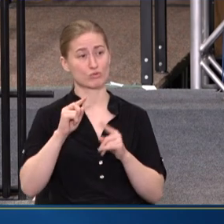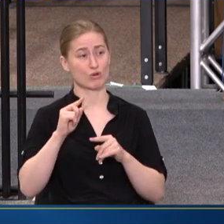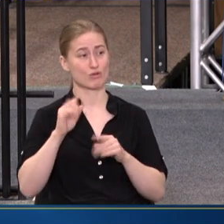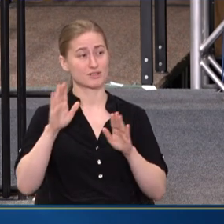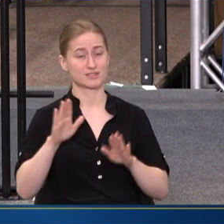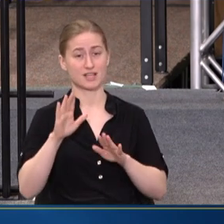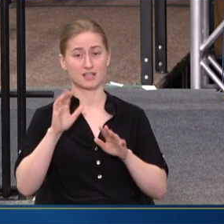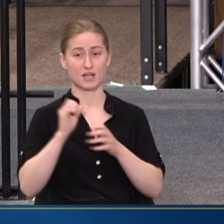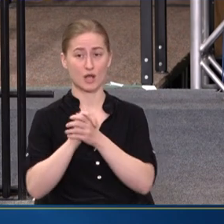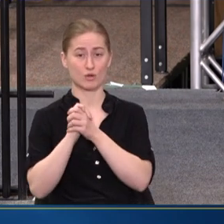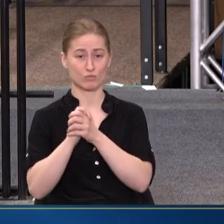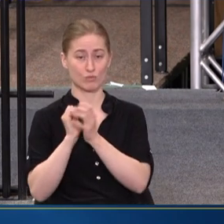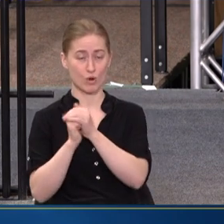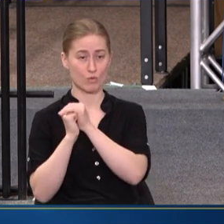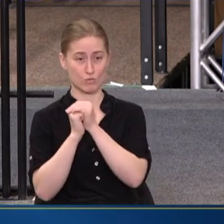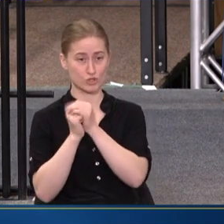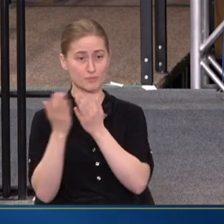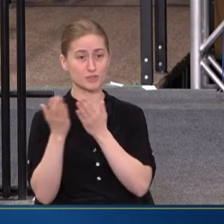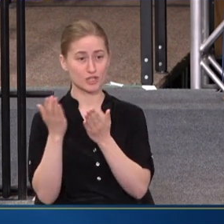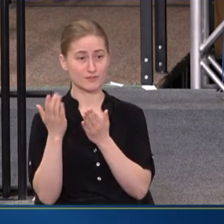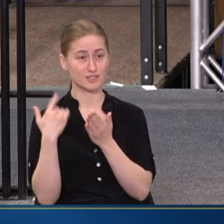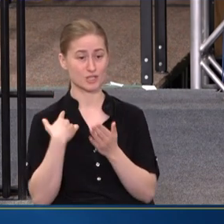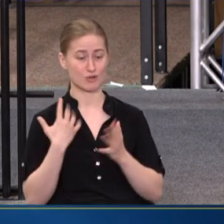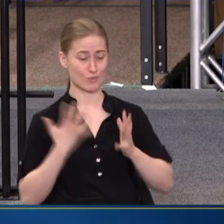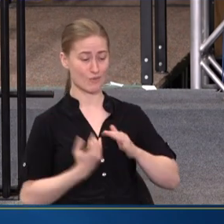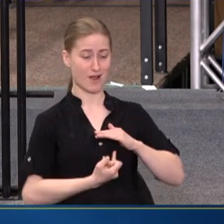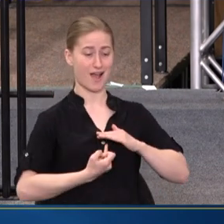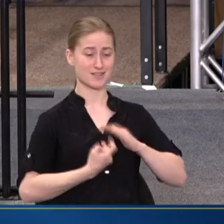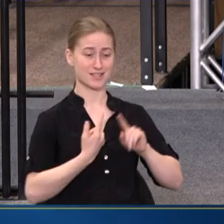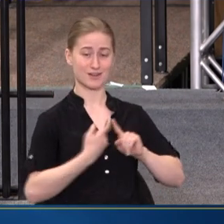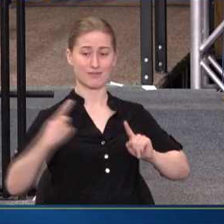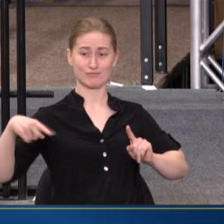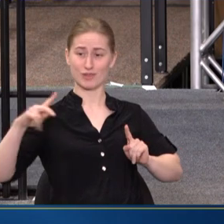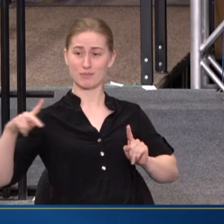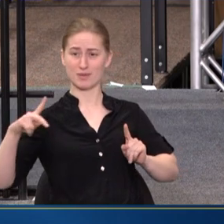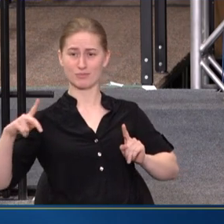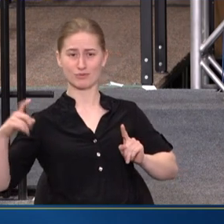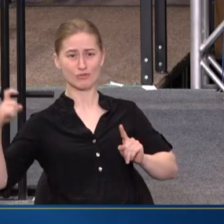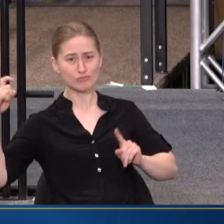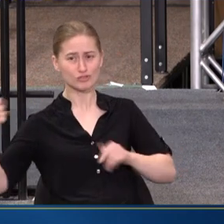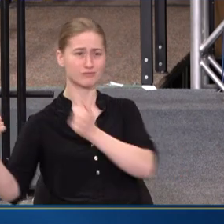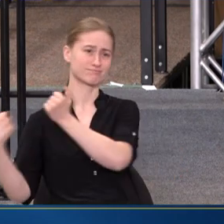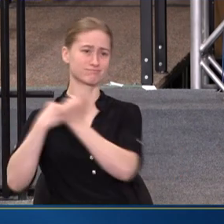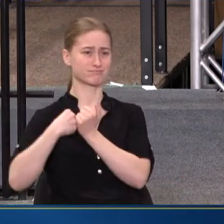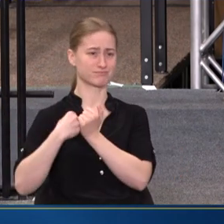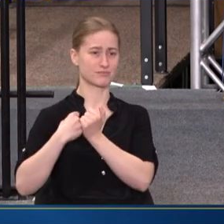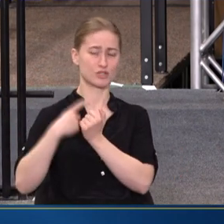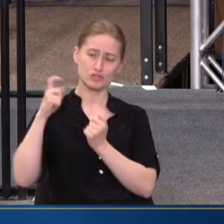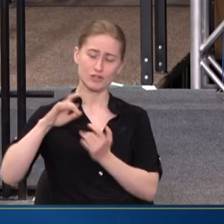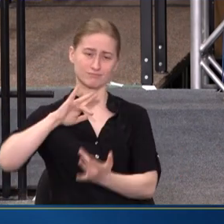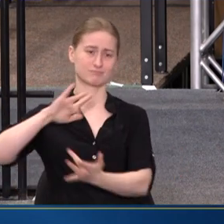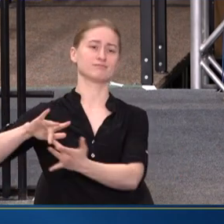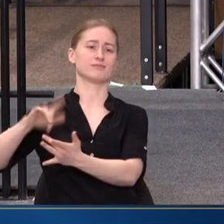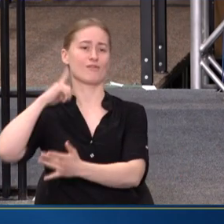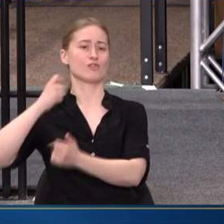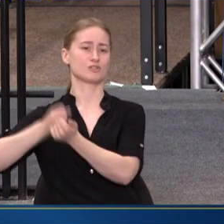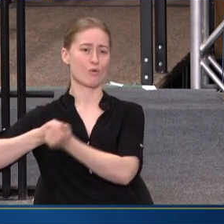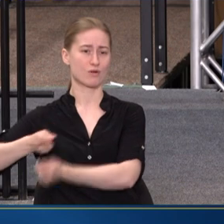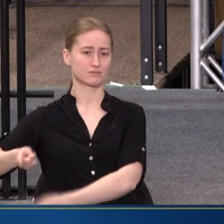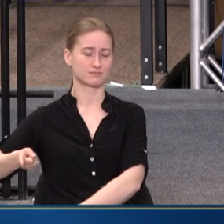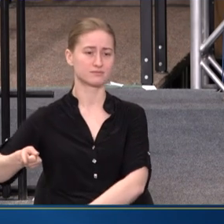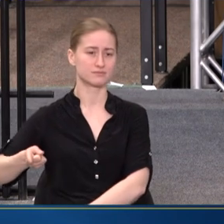WORSHIP SERVICES, WE WERE LEFT ISOLATED FROM THE VERY PEOPLE WE SHOULD HAVE BEEN ABLE TO REACH OUT TO FOR SUPPORT.